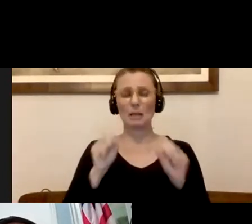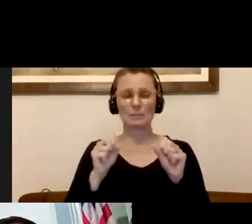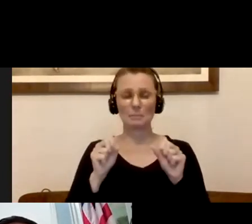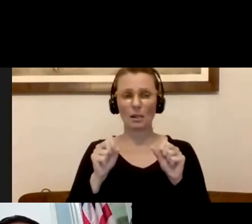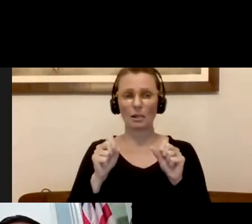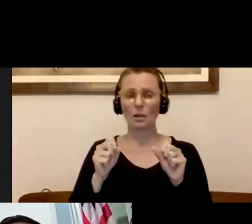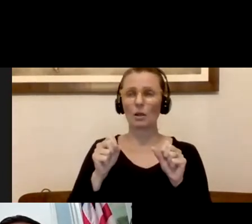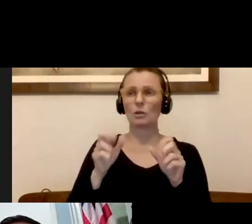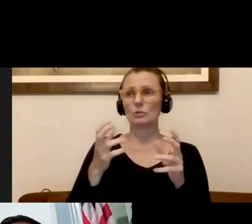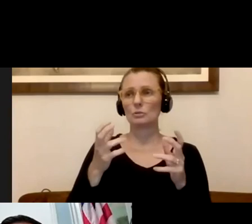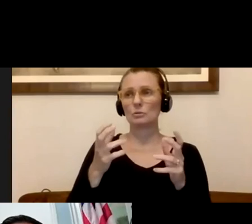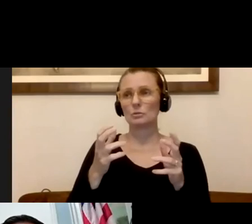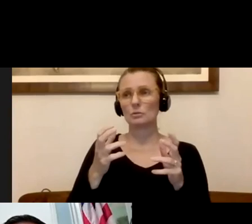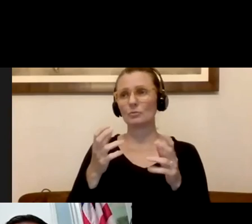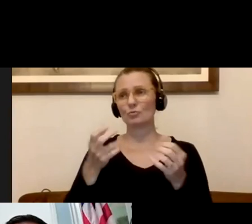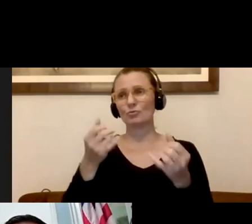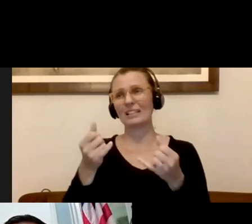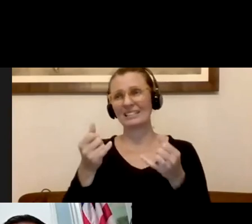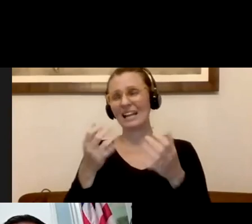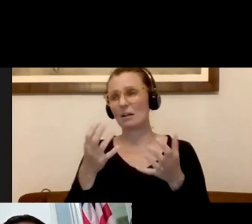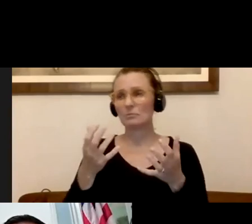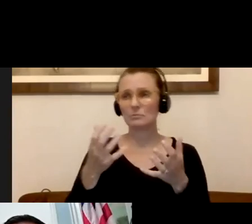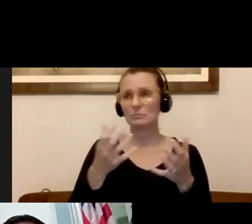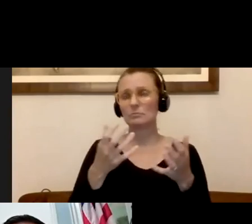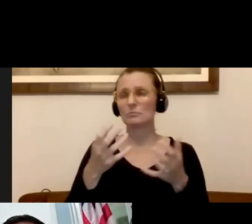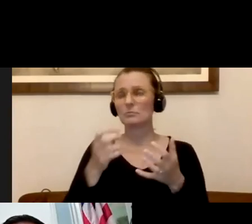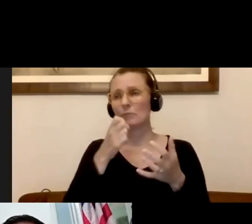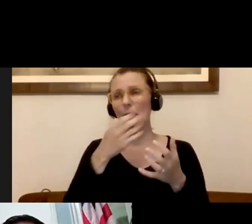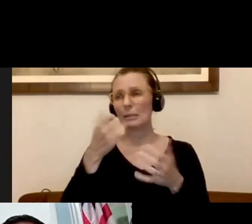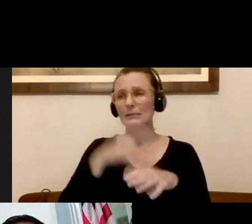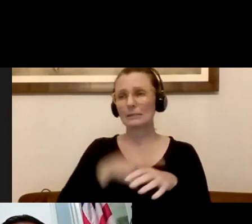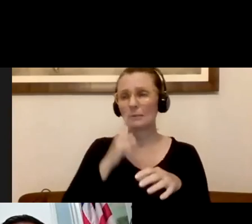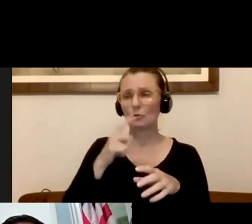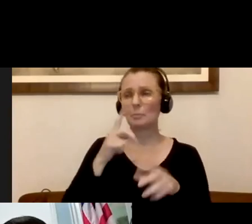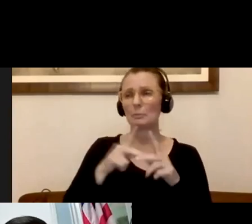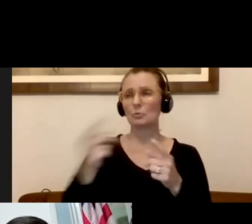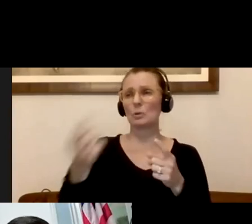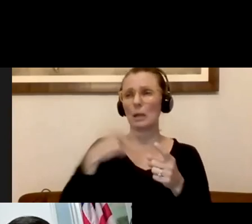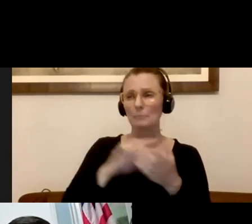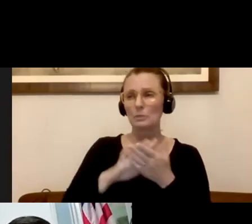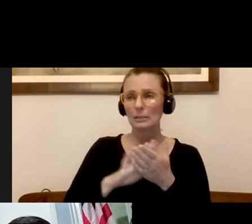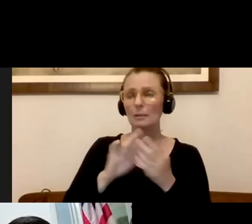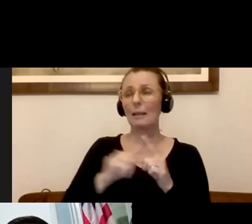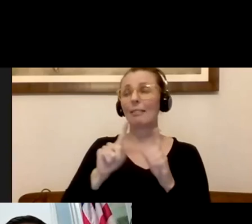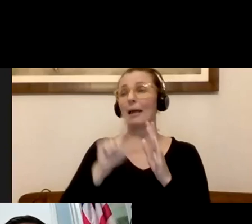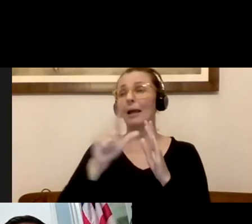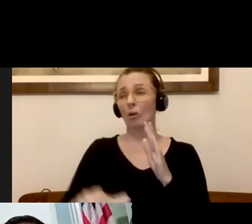over that you'll be able to have some guidelines on how to get people back into your homes. And that's when I would recommend somebody coming in.